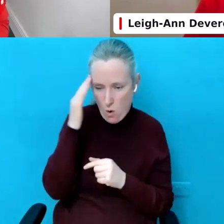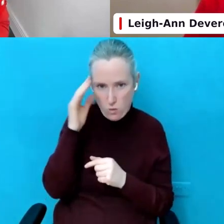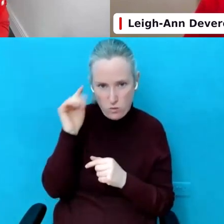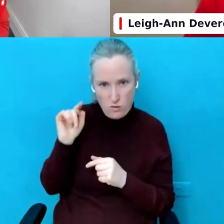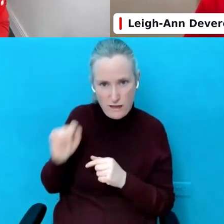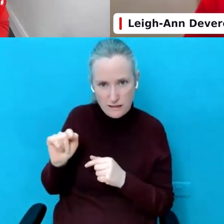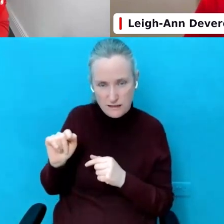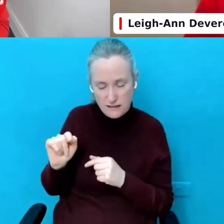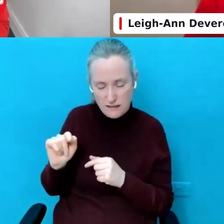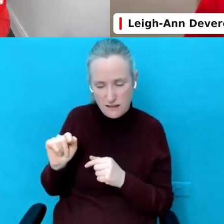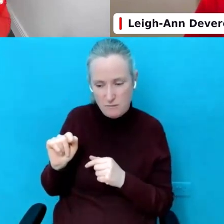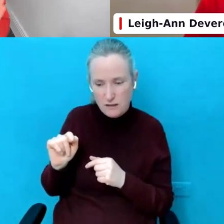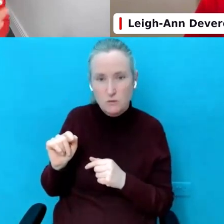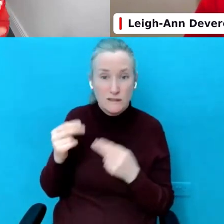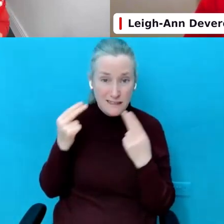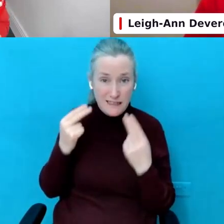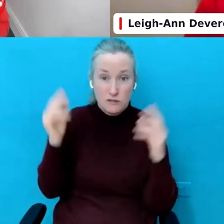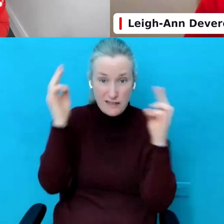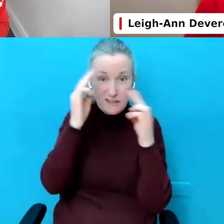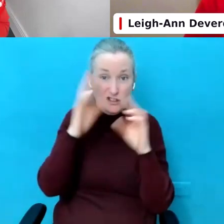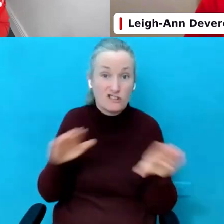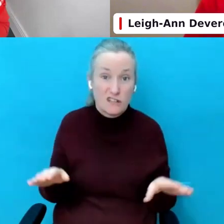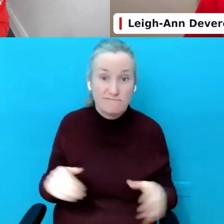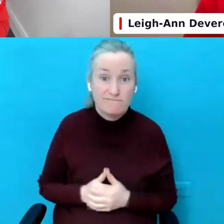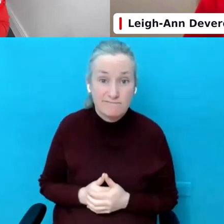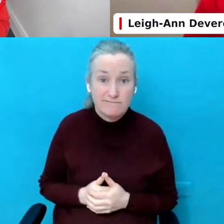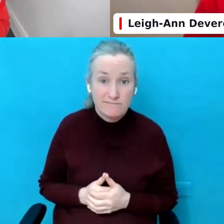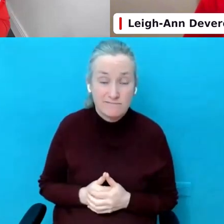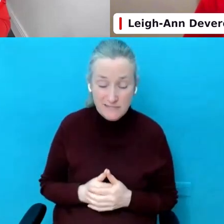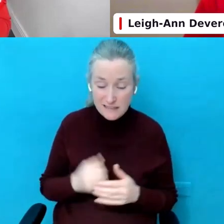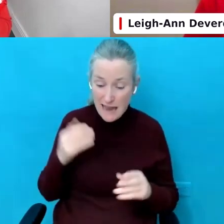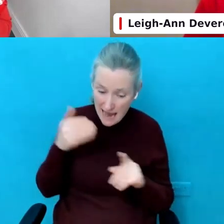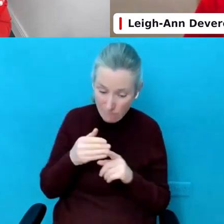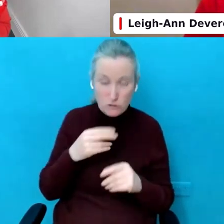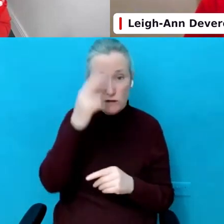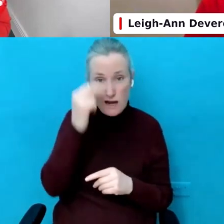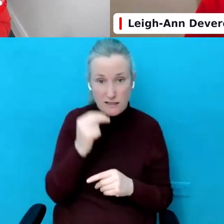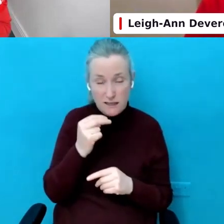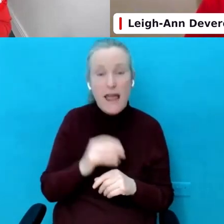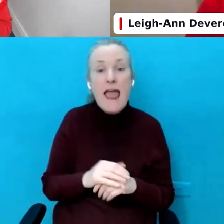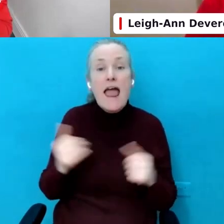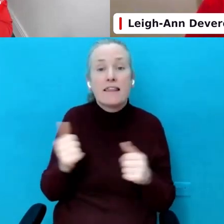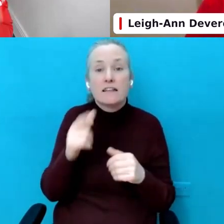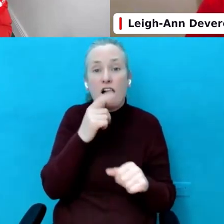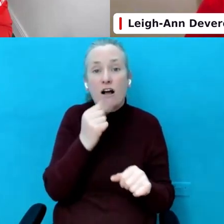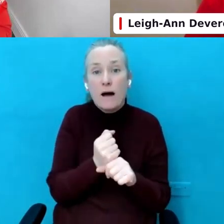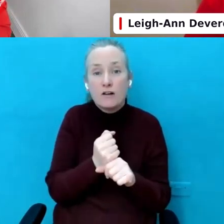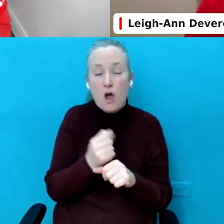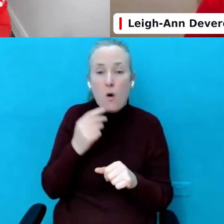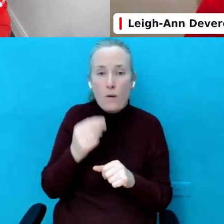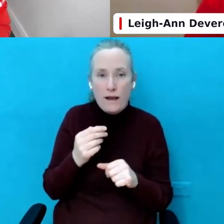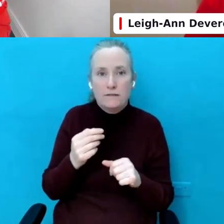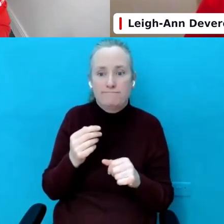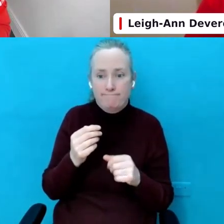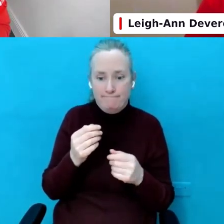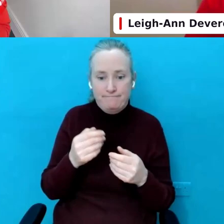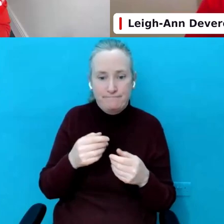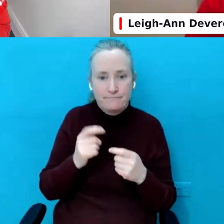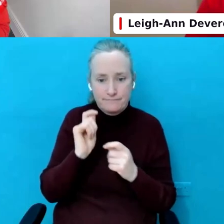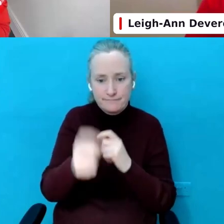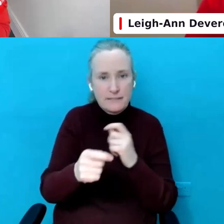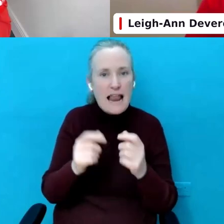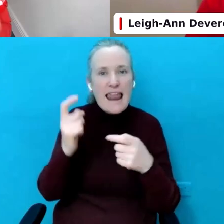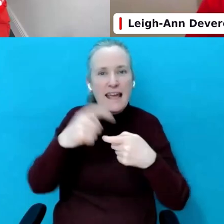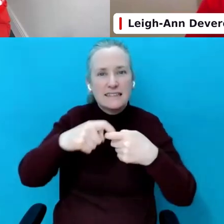to protect our kids. And that's what tonight's all about. And anything I talk about, we will share links during the chat for you.